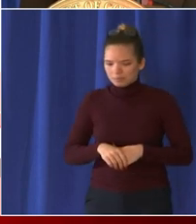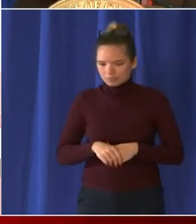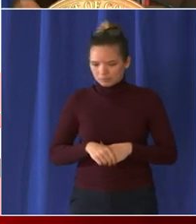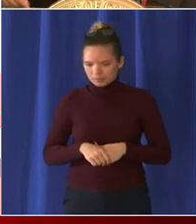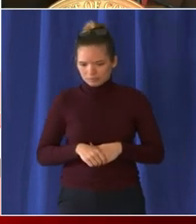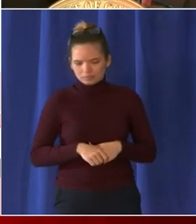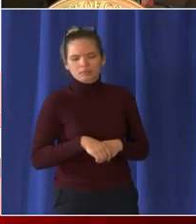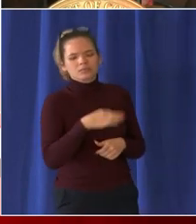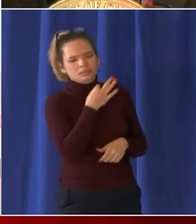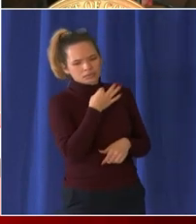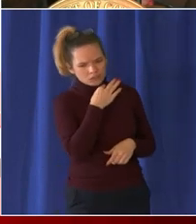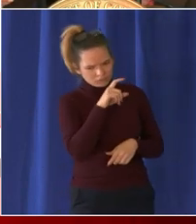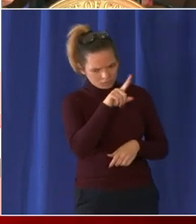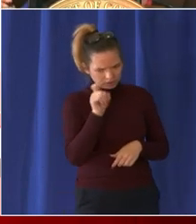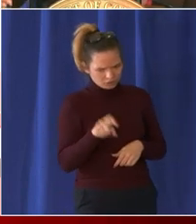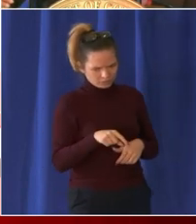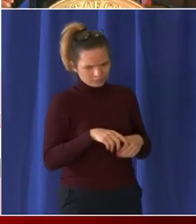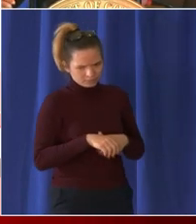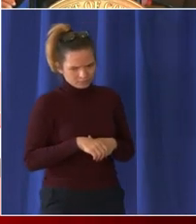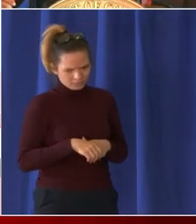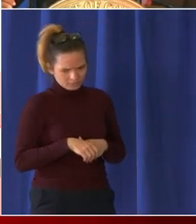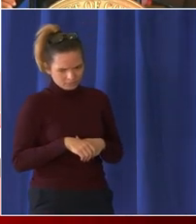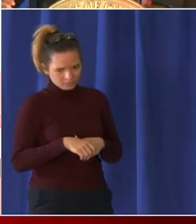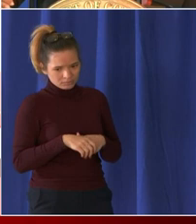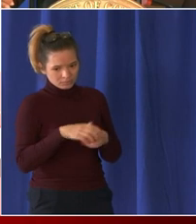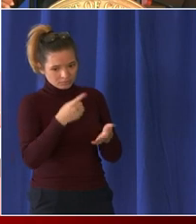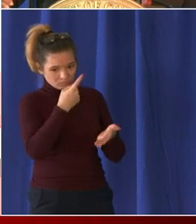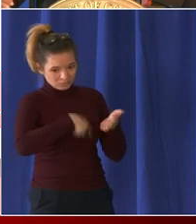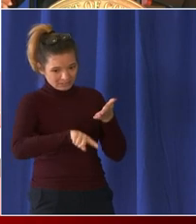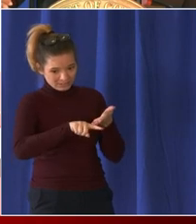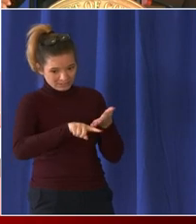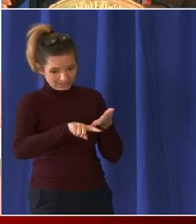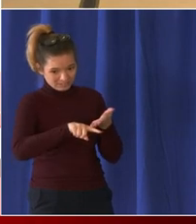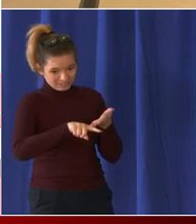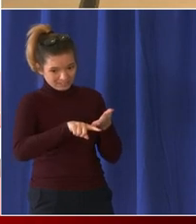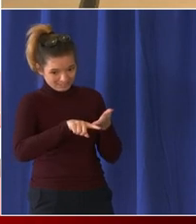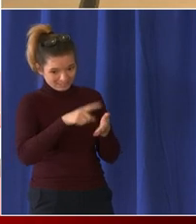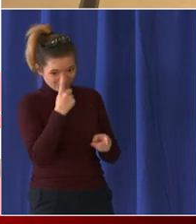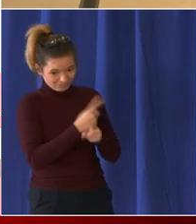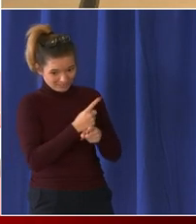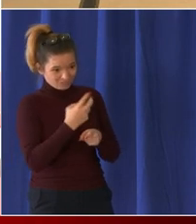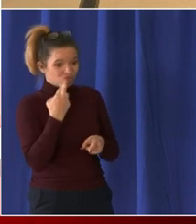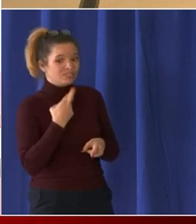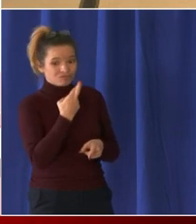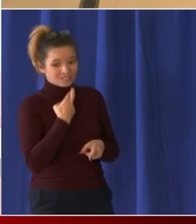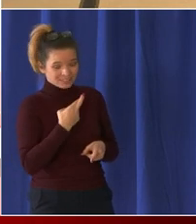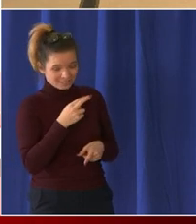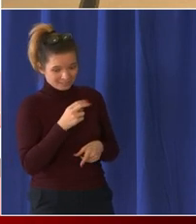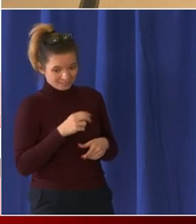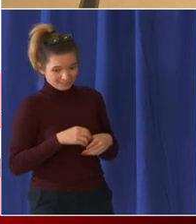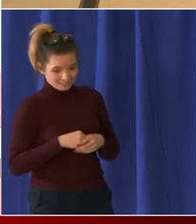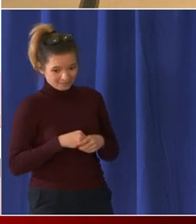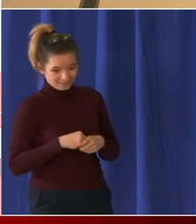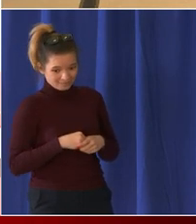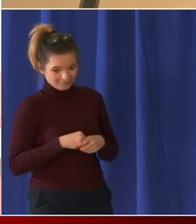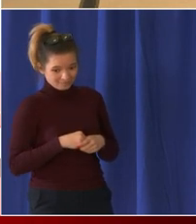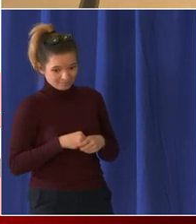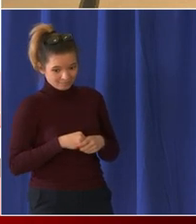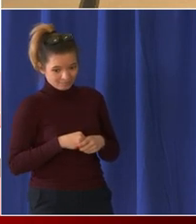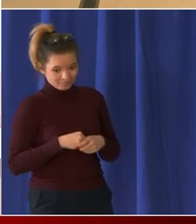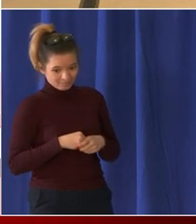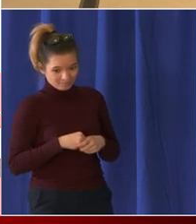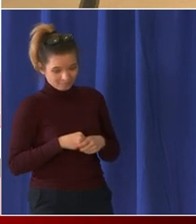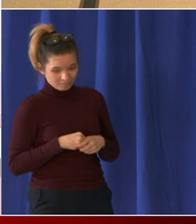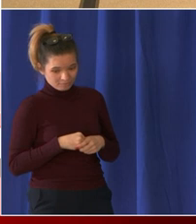more on on the mandate a restaurant week is next week uh is there a concern excuse me for restaurants who are